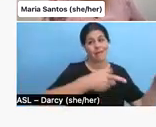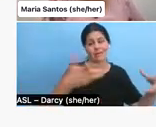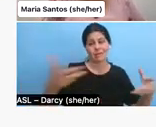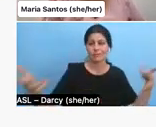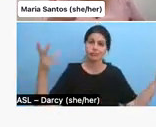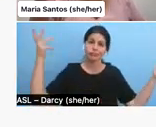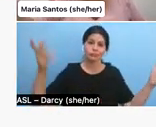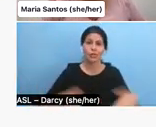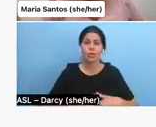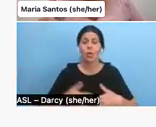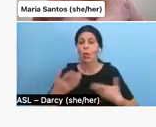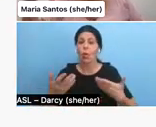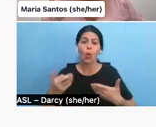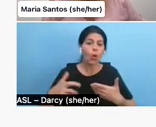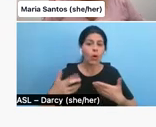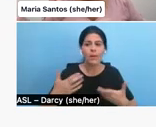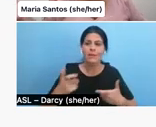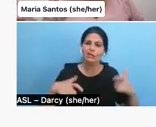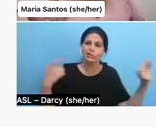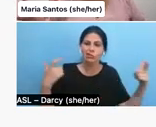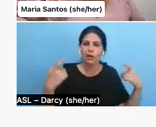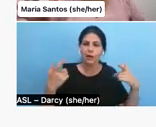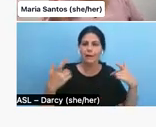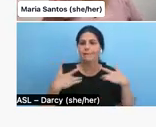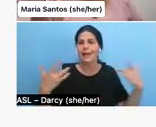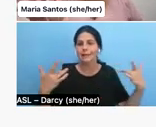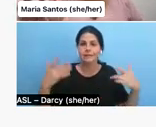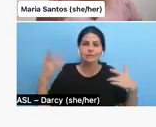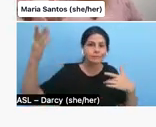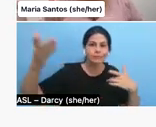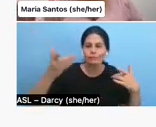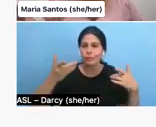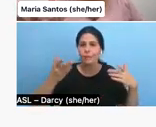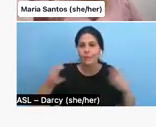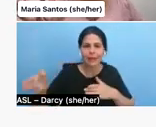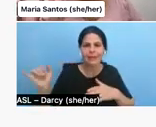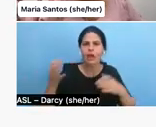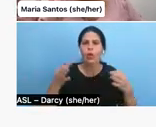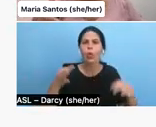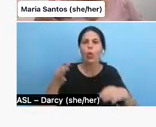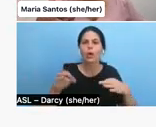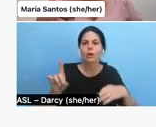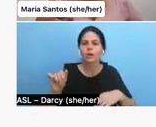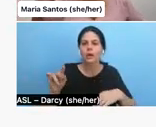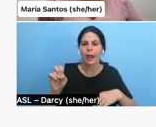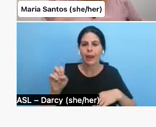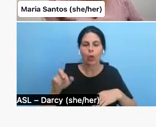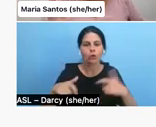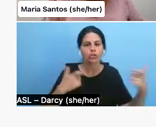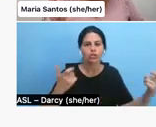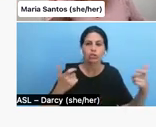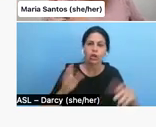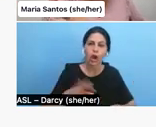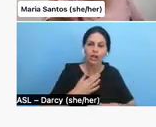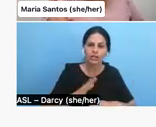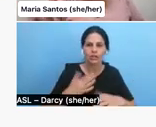a big event is planned in the future, like a court date or a certain big event like a concert that you may want to film. So even if